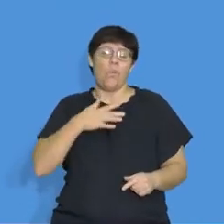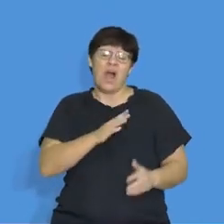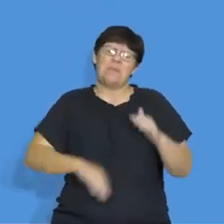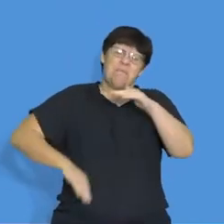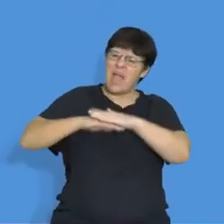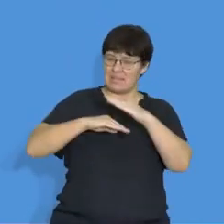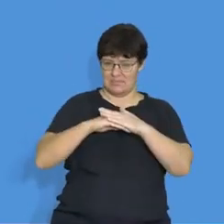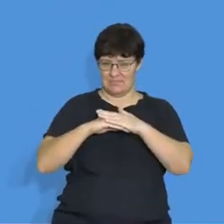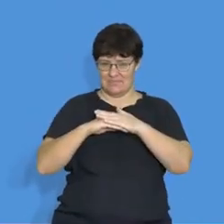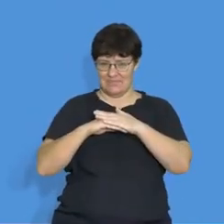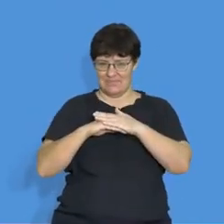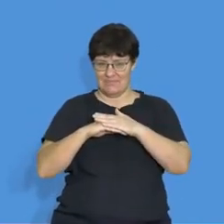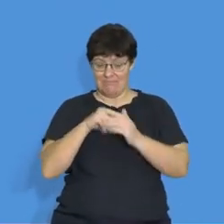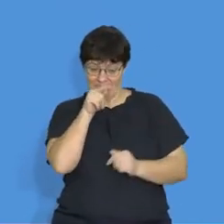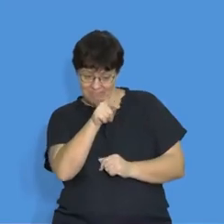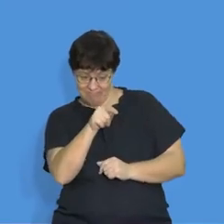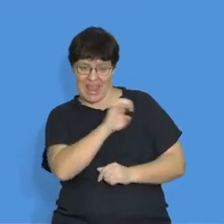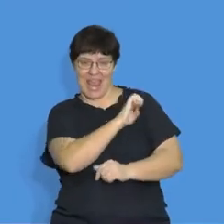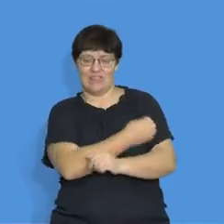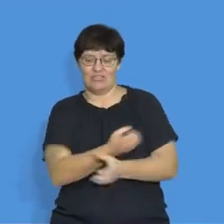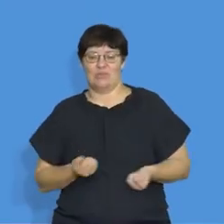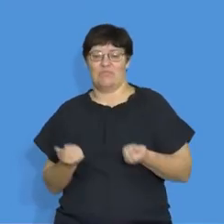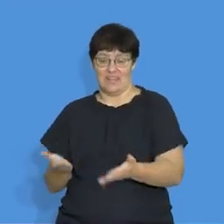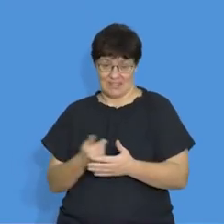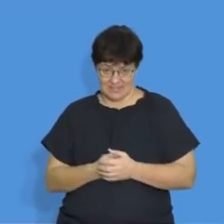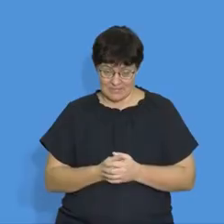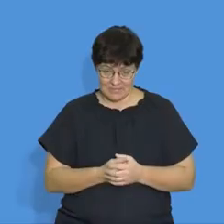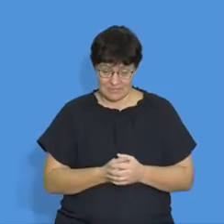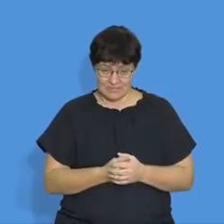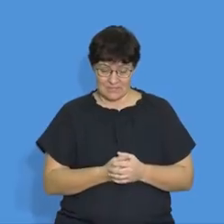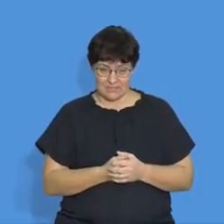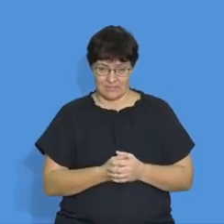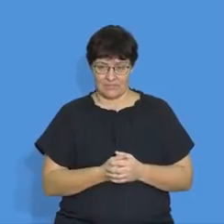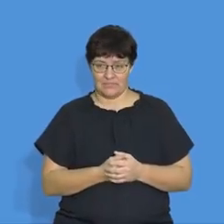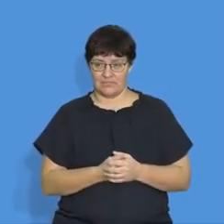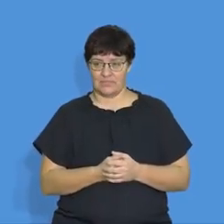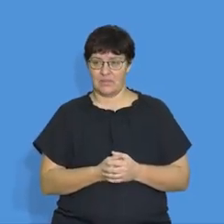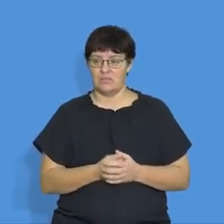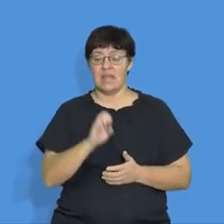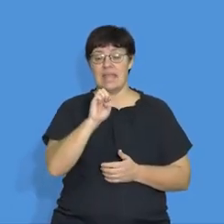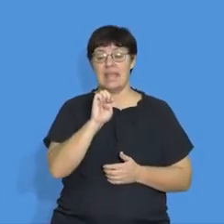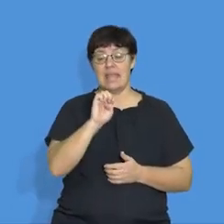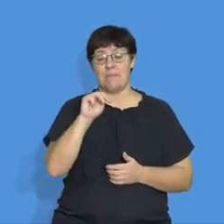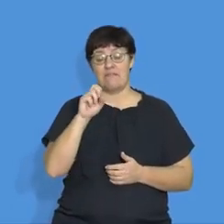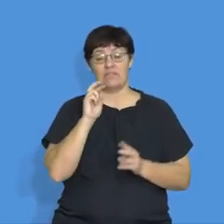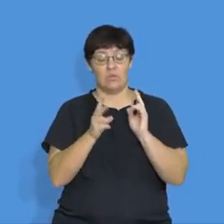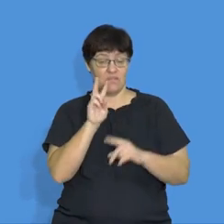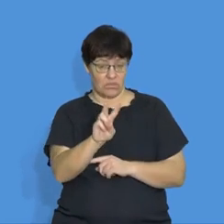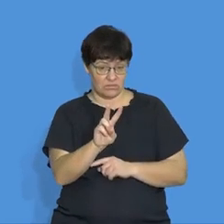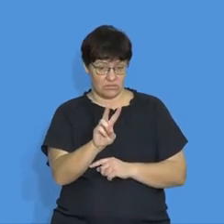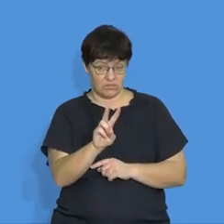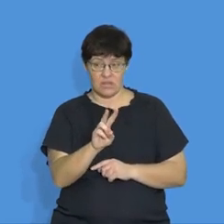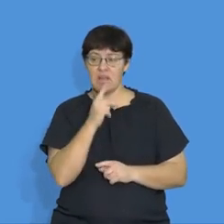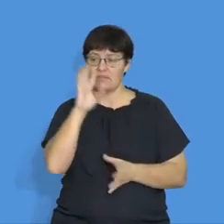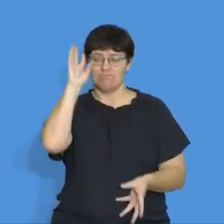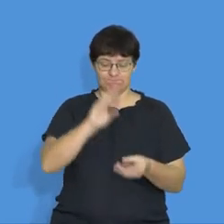get the maximum reading of voltage, right, across the battery. So, an EMF of 12 volts is defined as a total